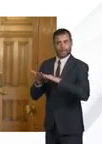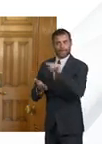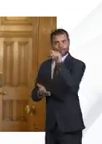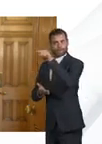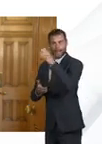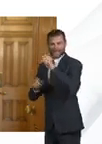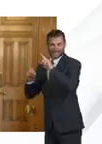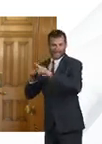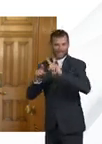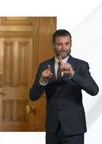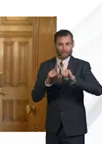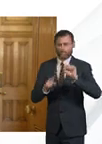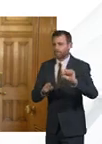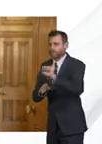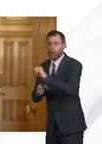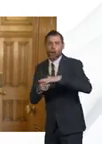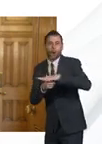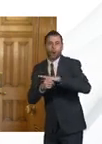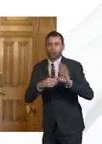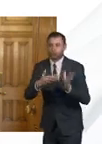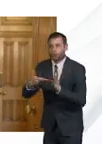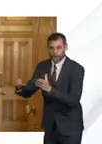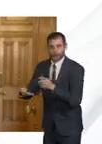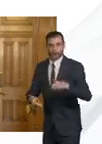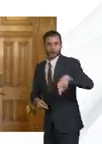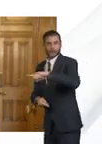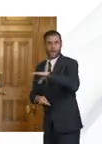that are needed get all the support that they can